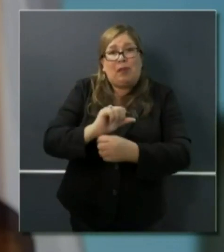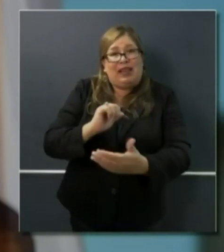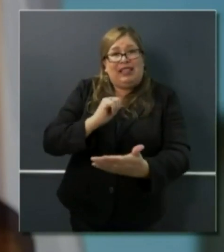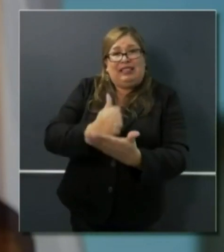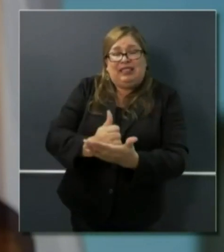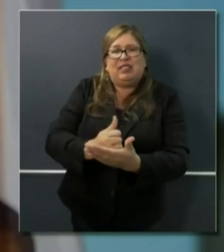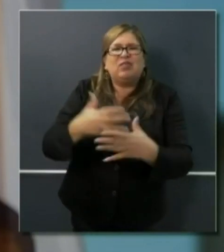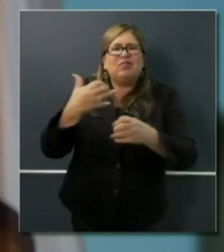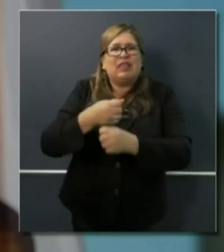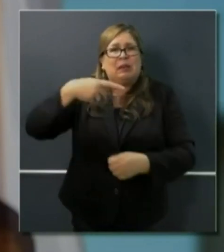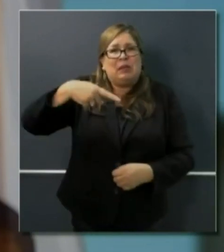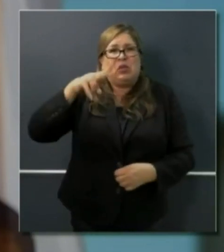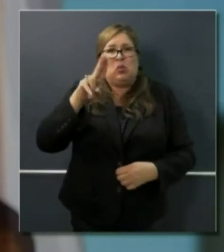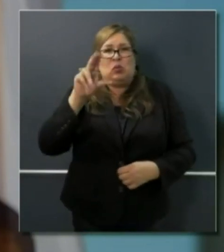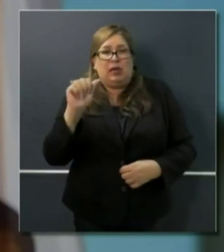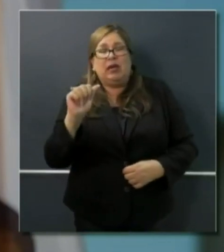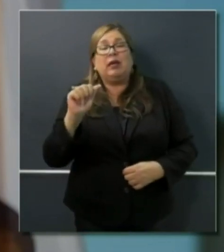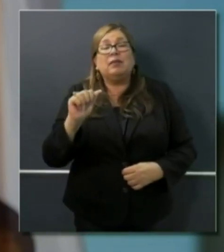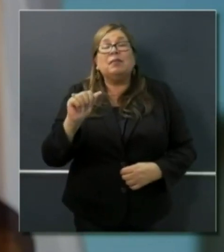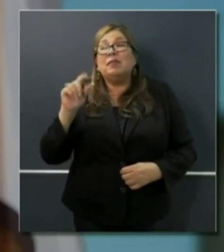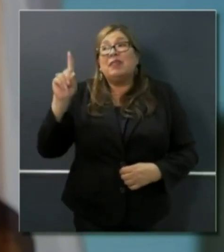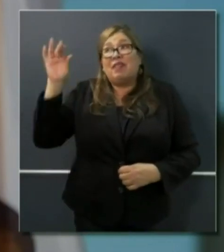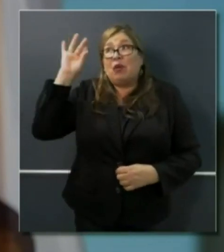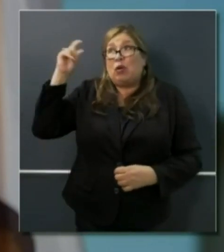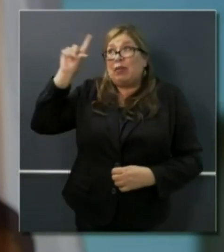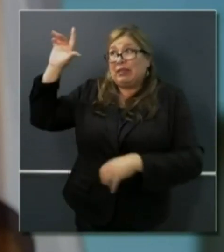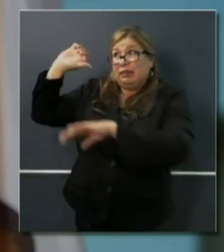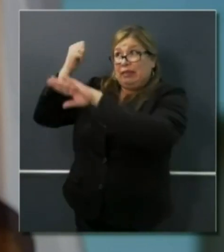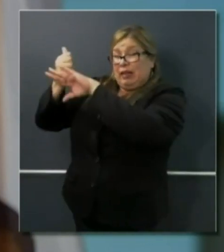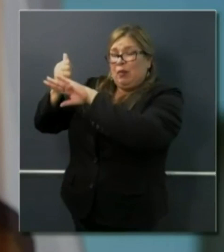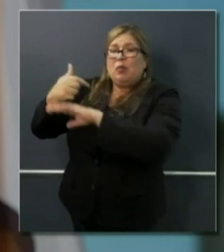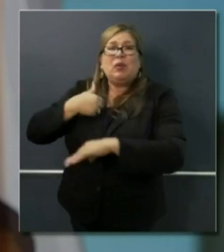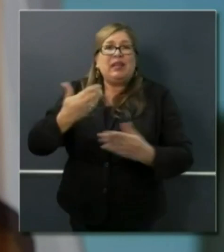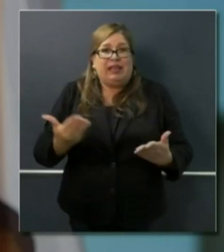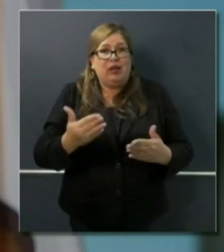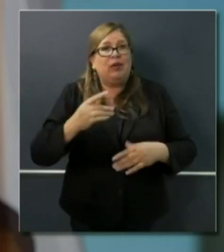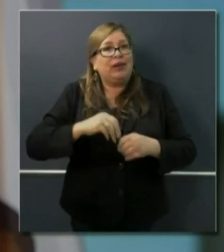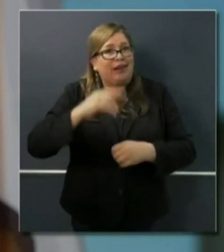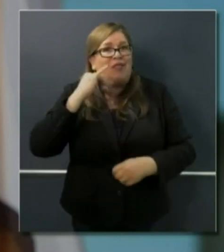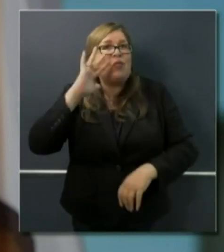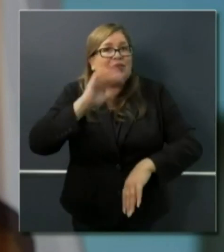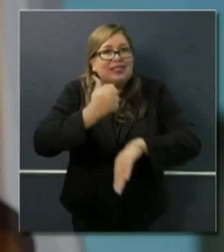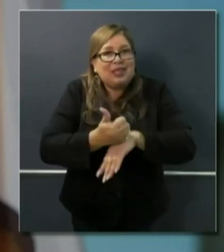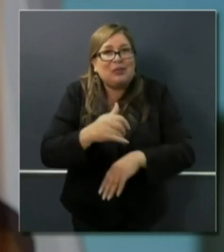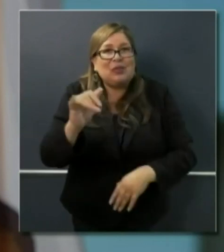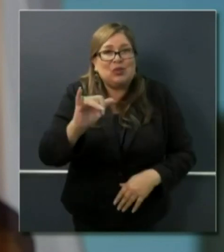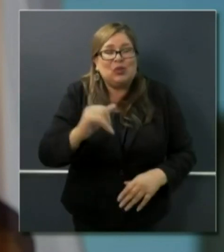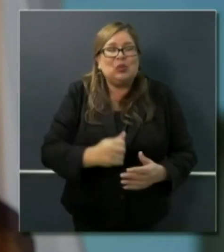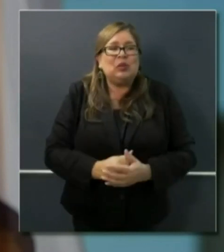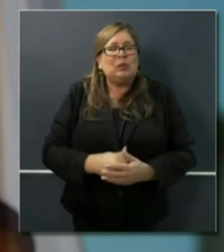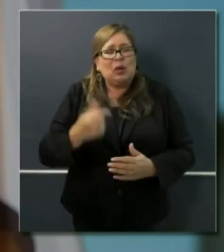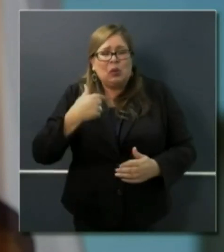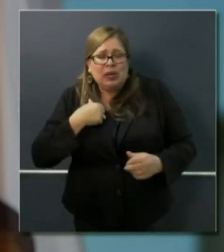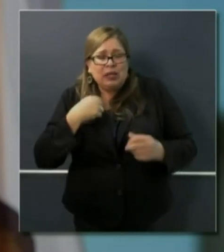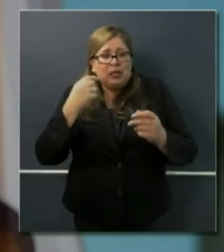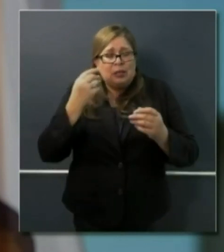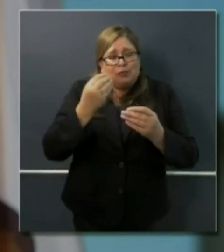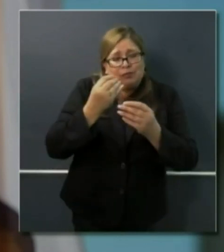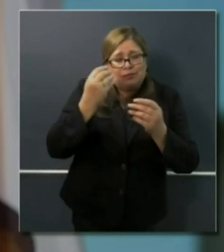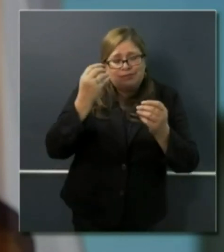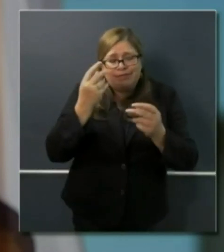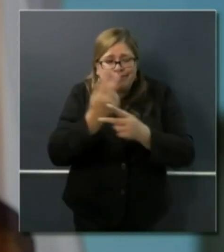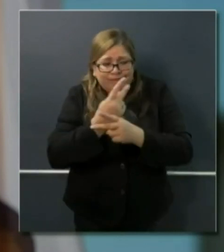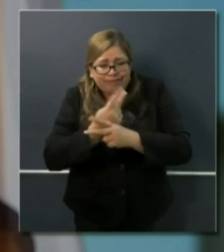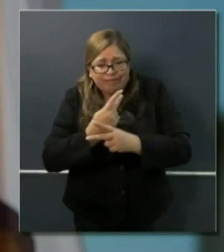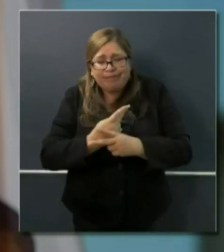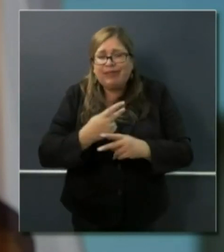of California. And we're doing so in a very methodical and thoughtful way. Instead of just putting out applications and having people